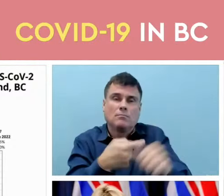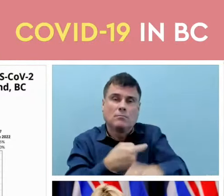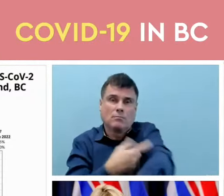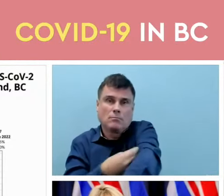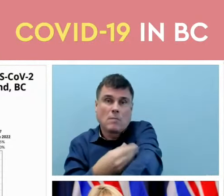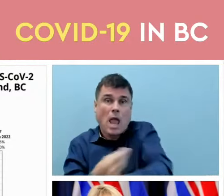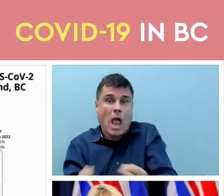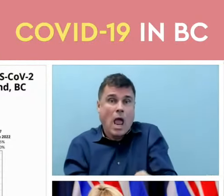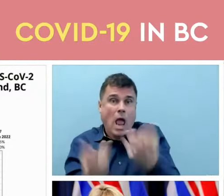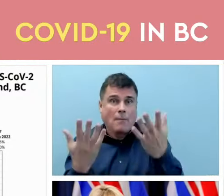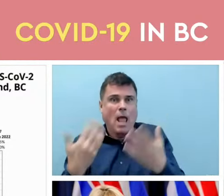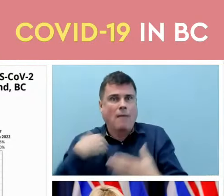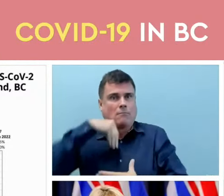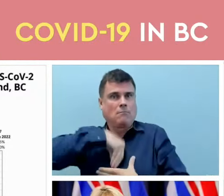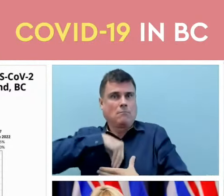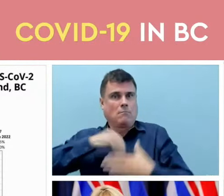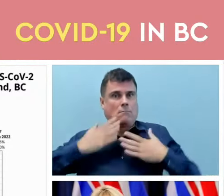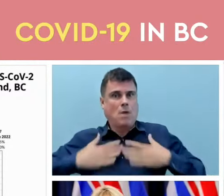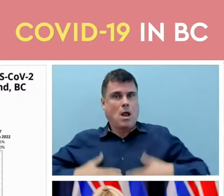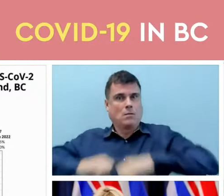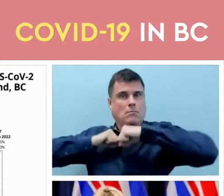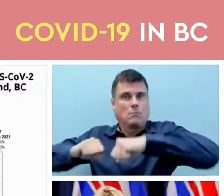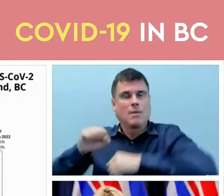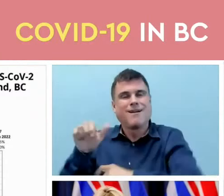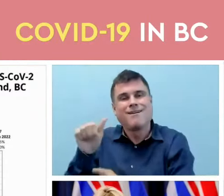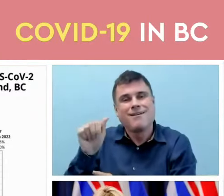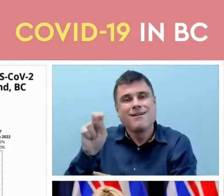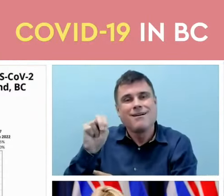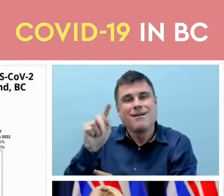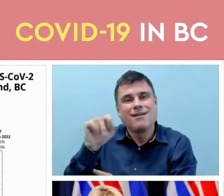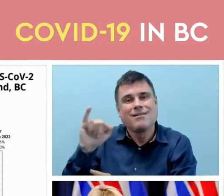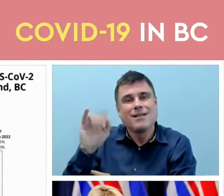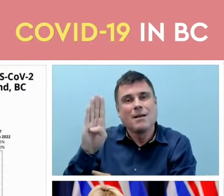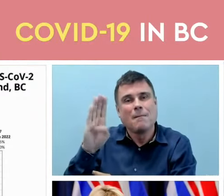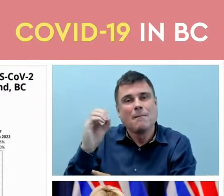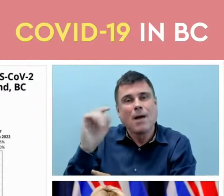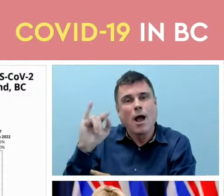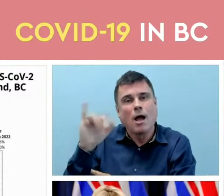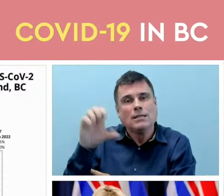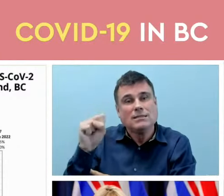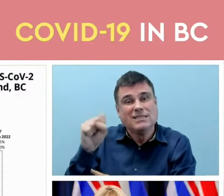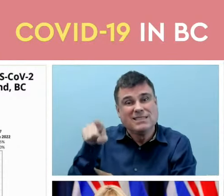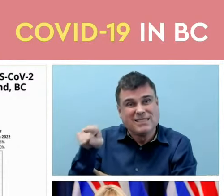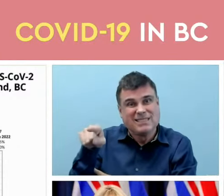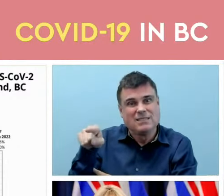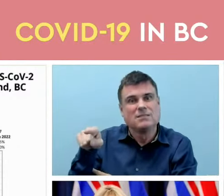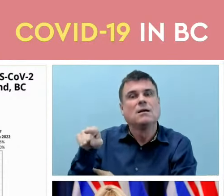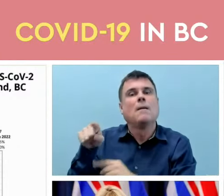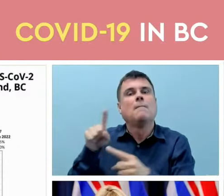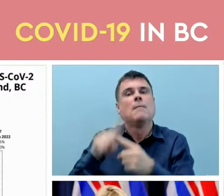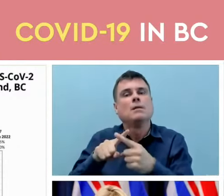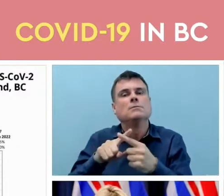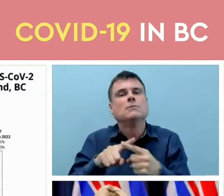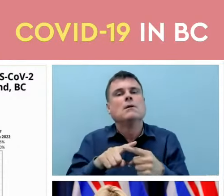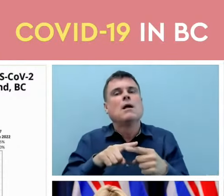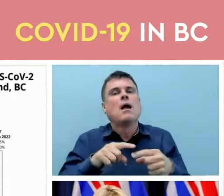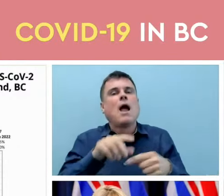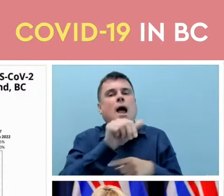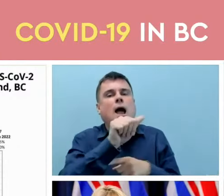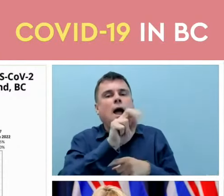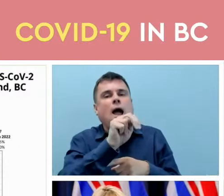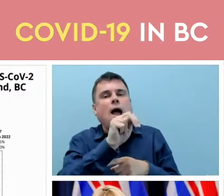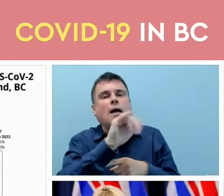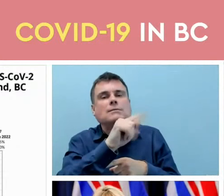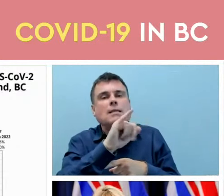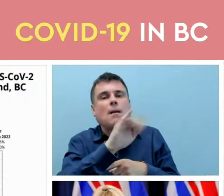the virus and antibodies because of vaccination. So there's one antibody called the nucleocapsid protein